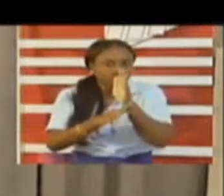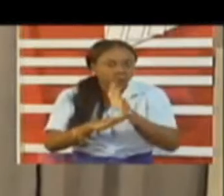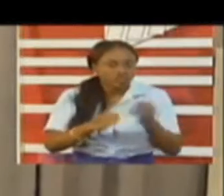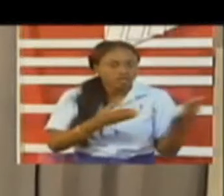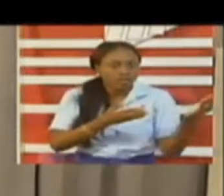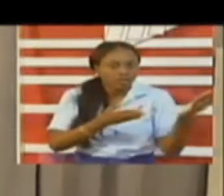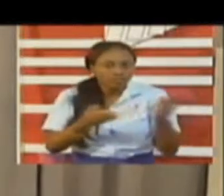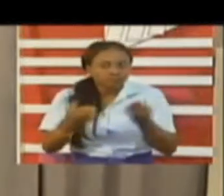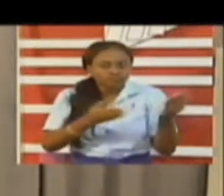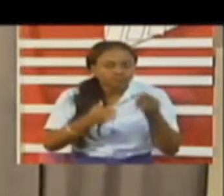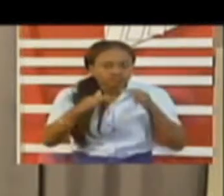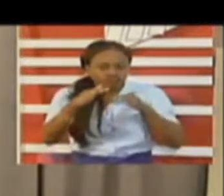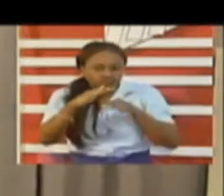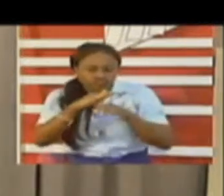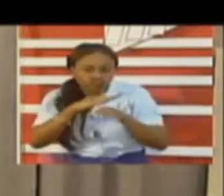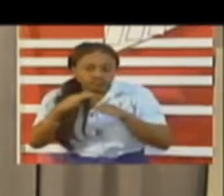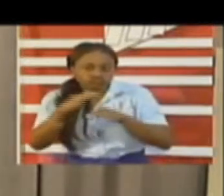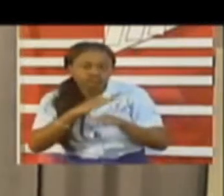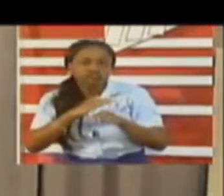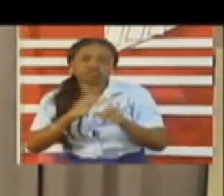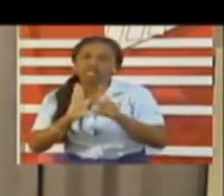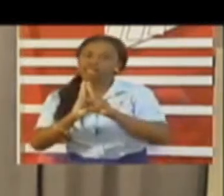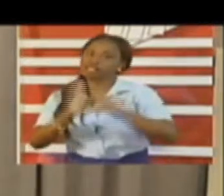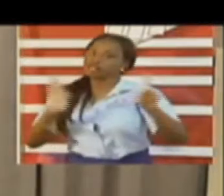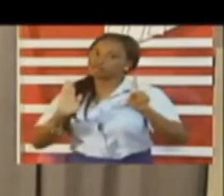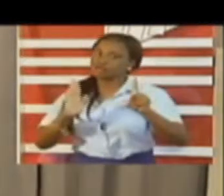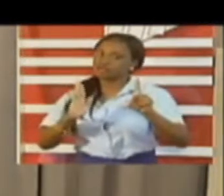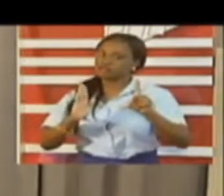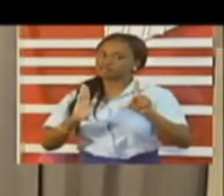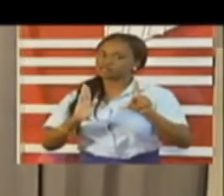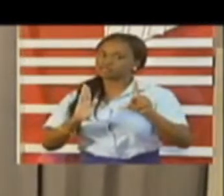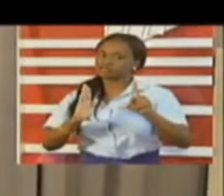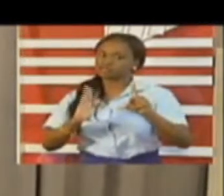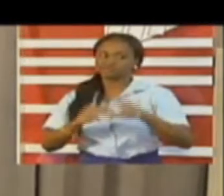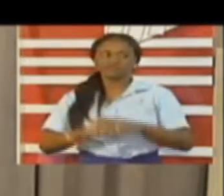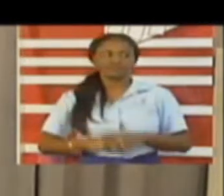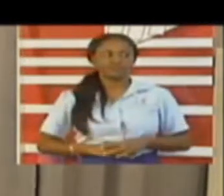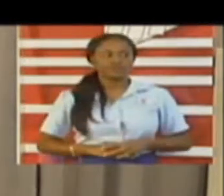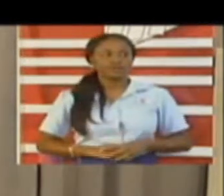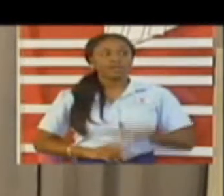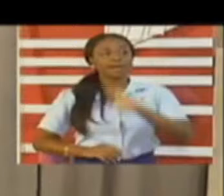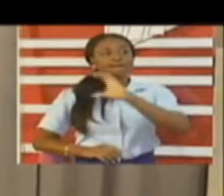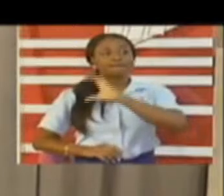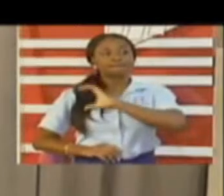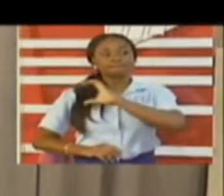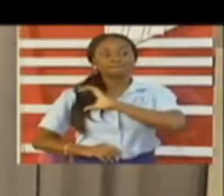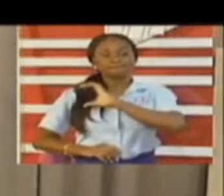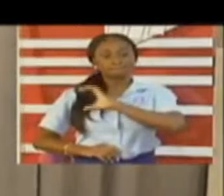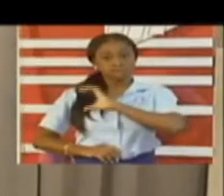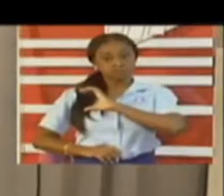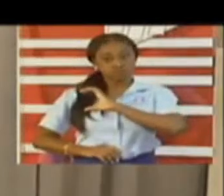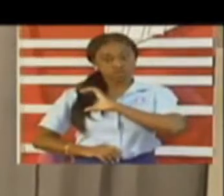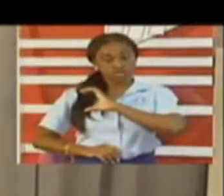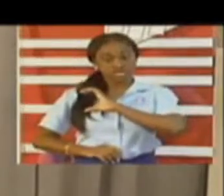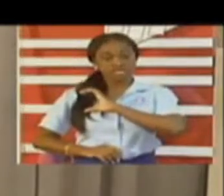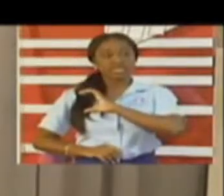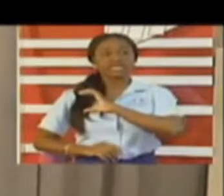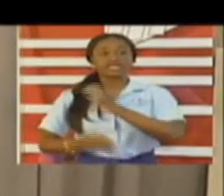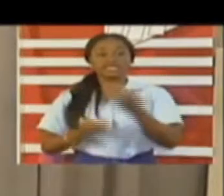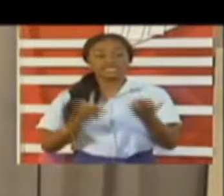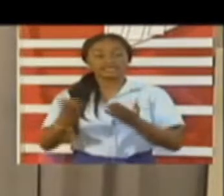the importation of illegal immigrants and facilitating it. The police service is going to be